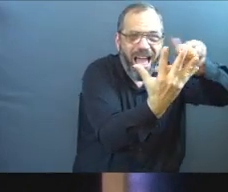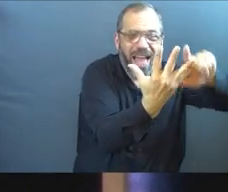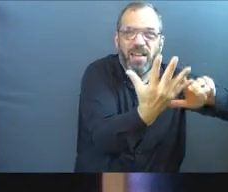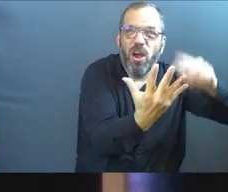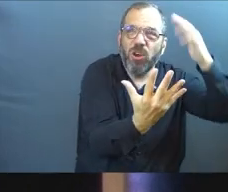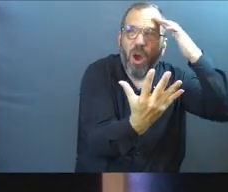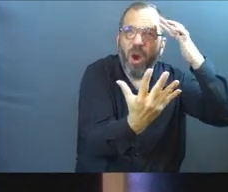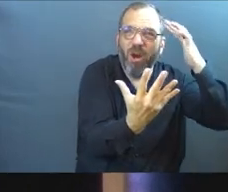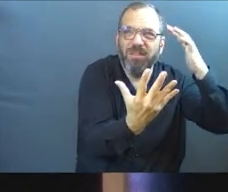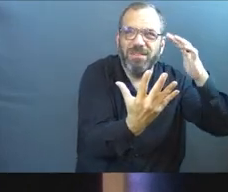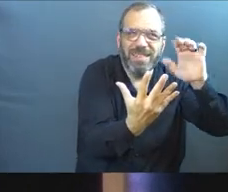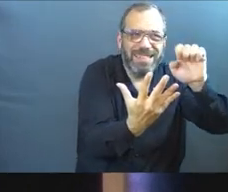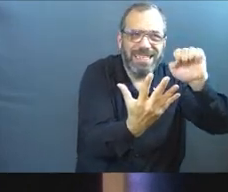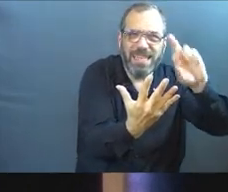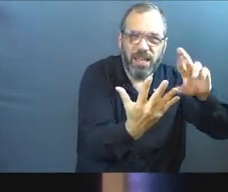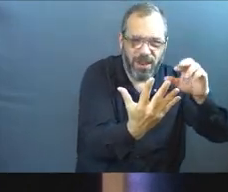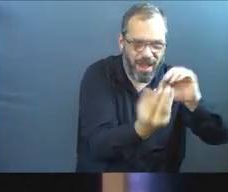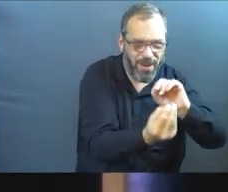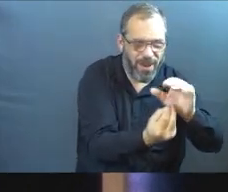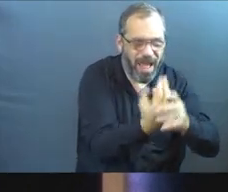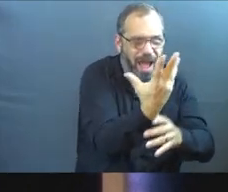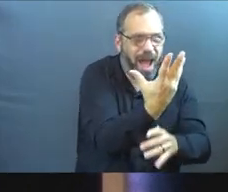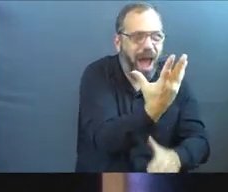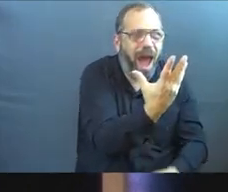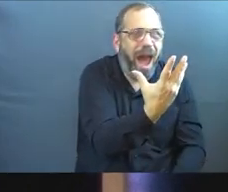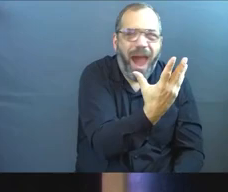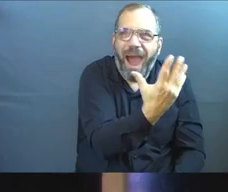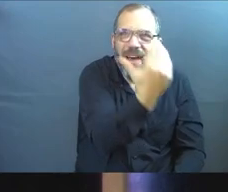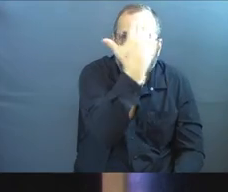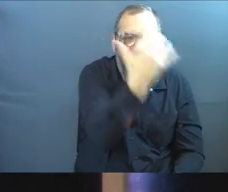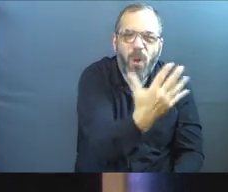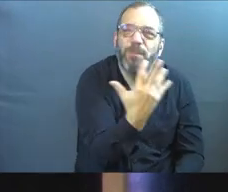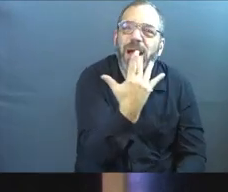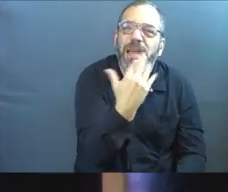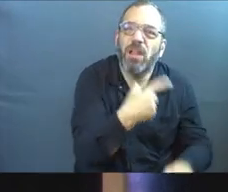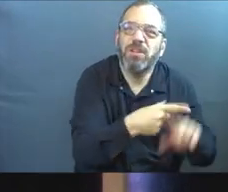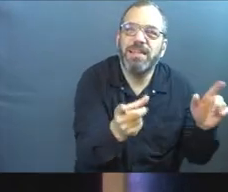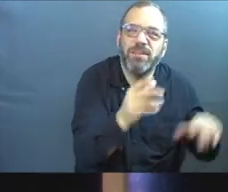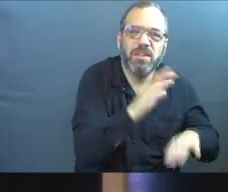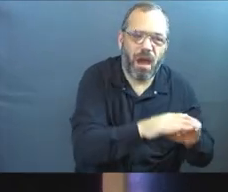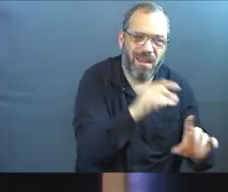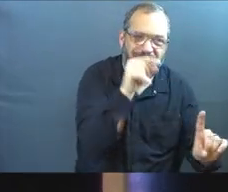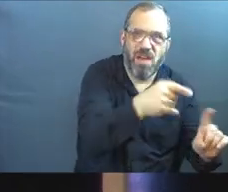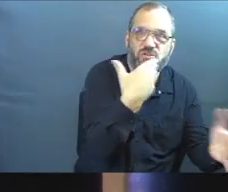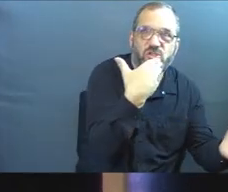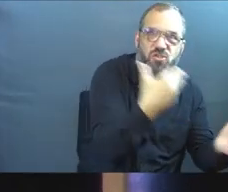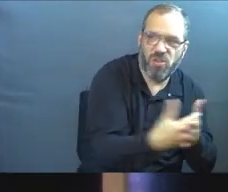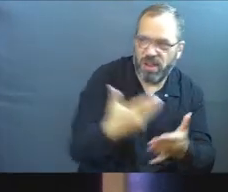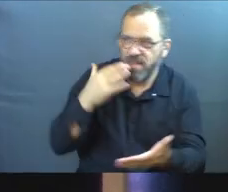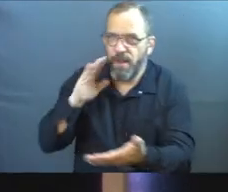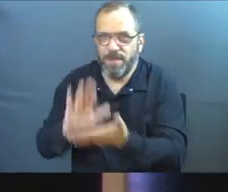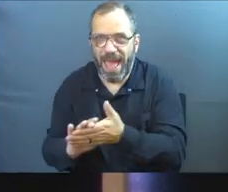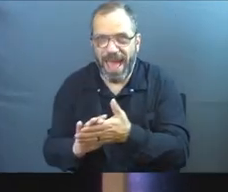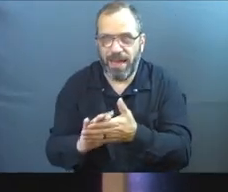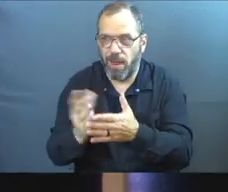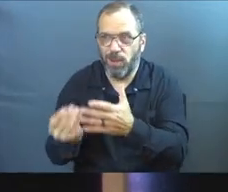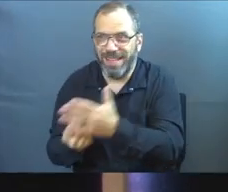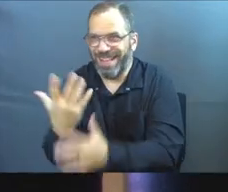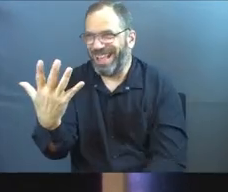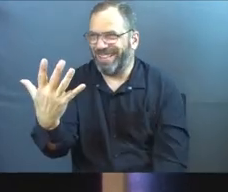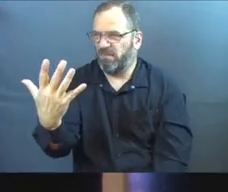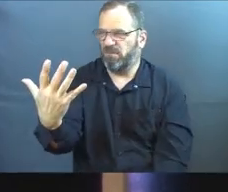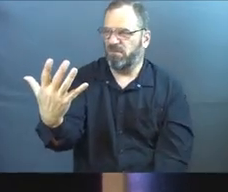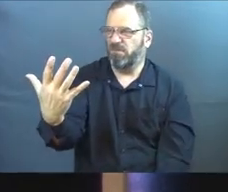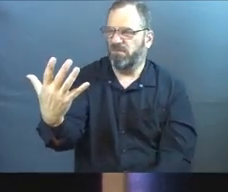ear. And as soon as that pops up, you can actually tell a color difference between the two right before harvest.